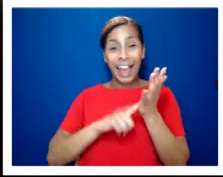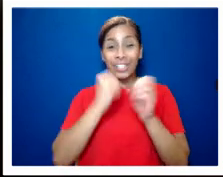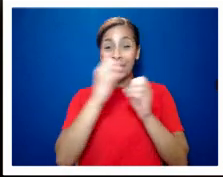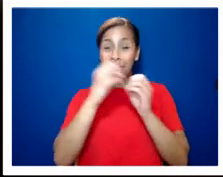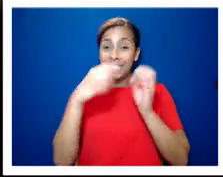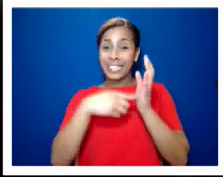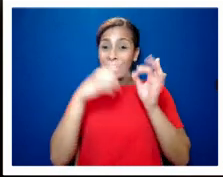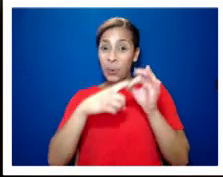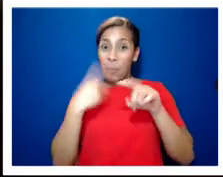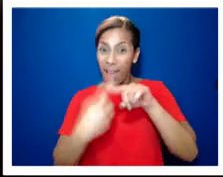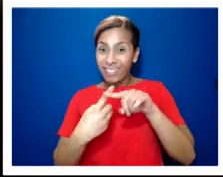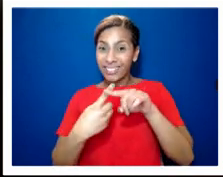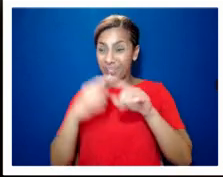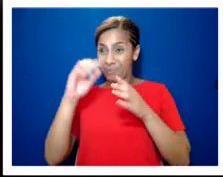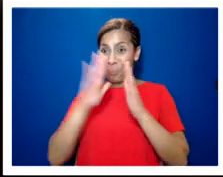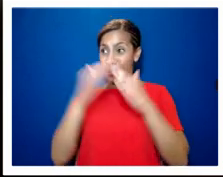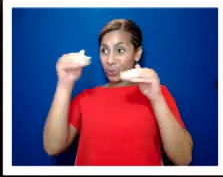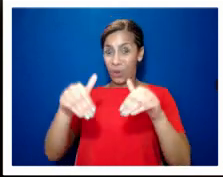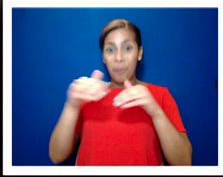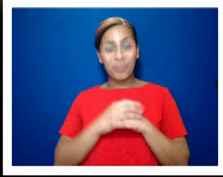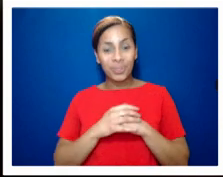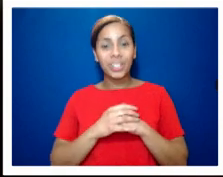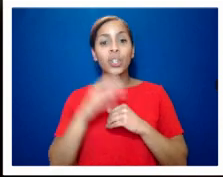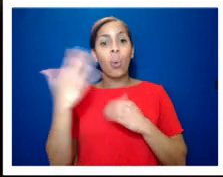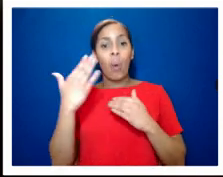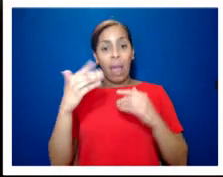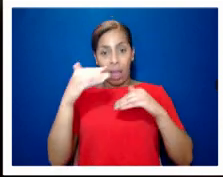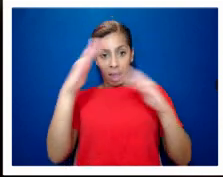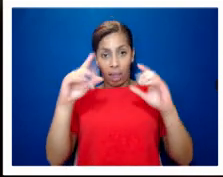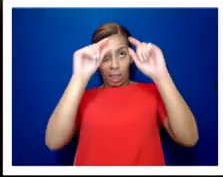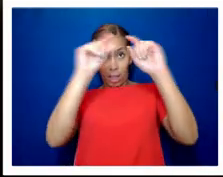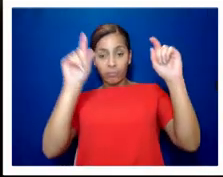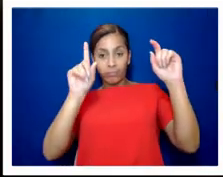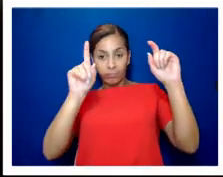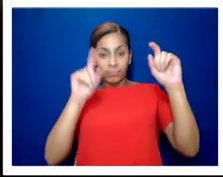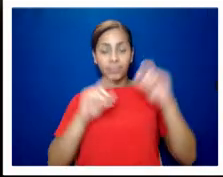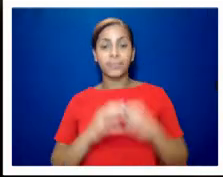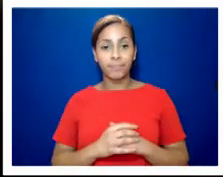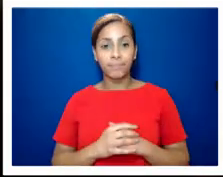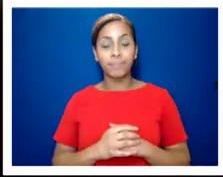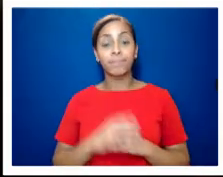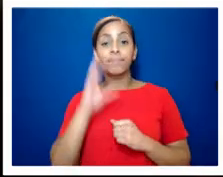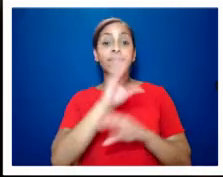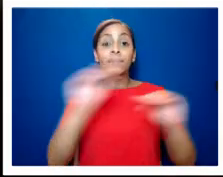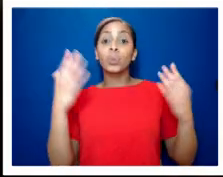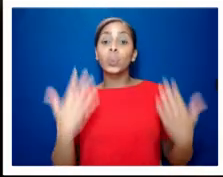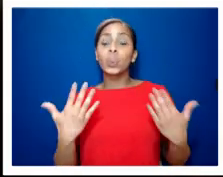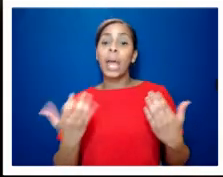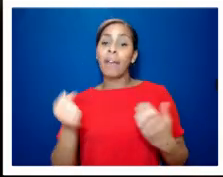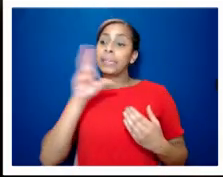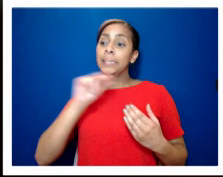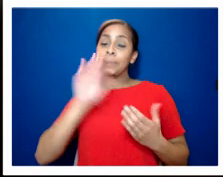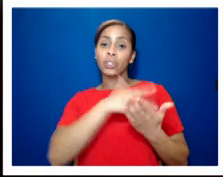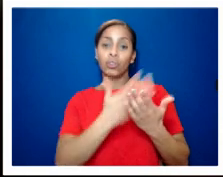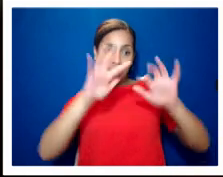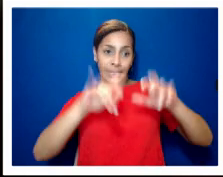above the video so above us right now um the event is also speech detection uh has speech to text captioning